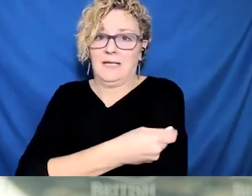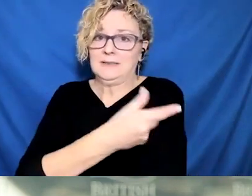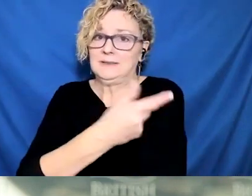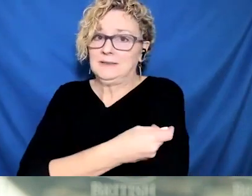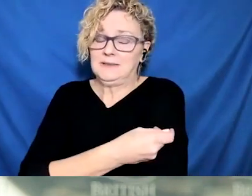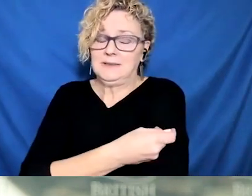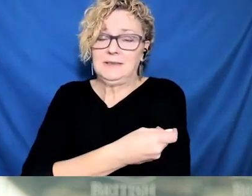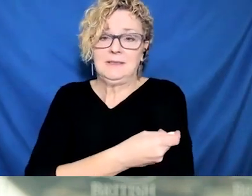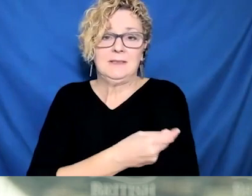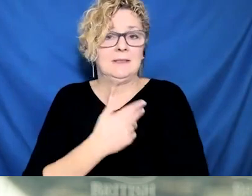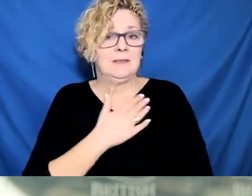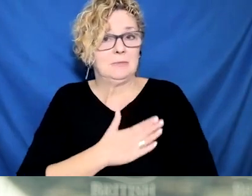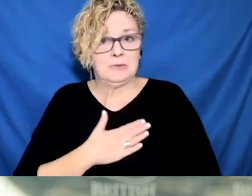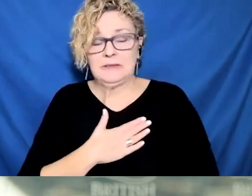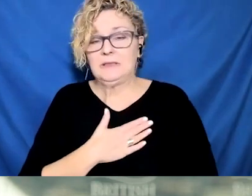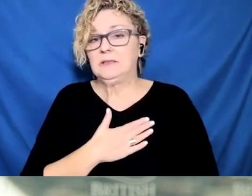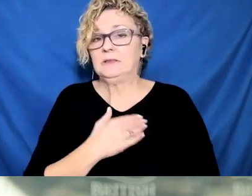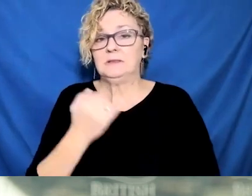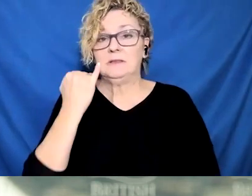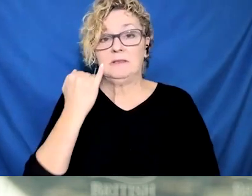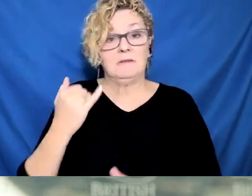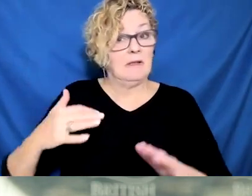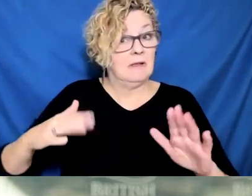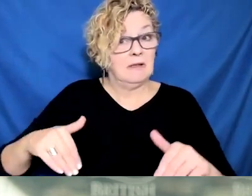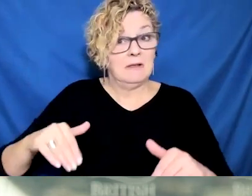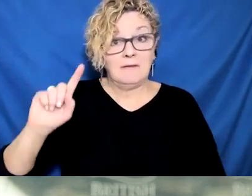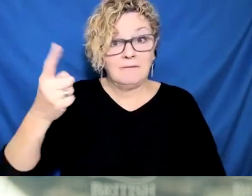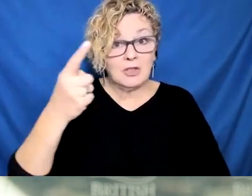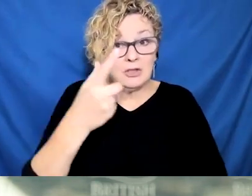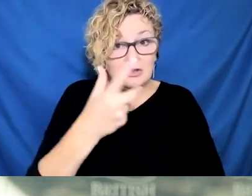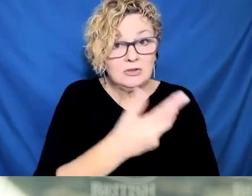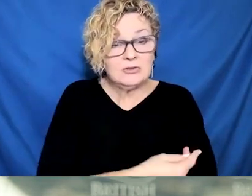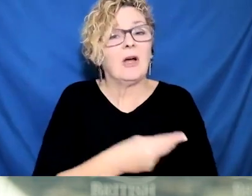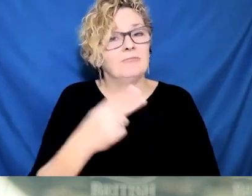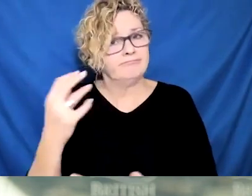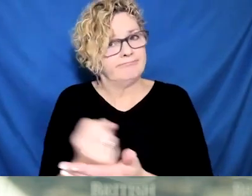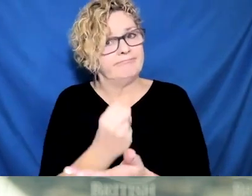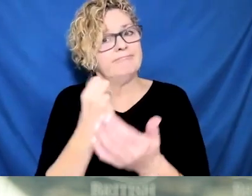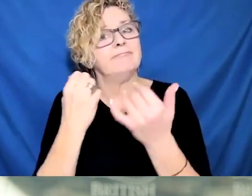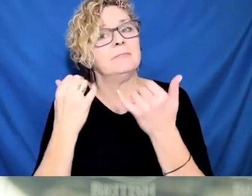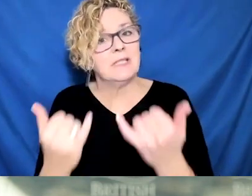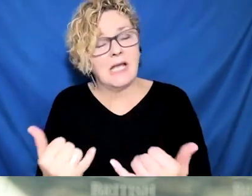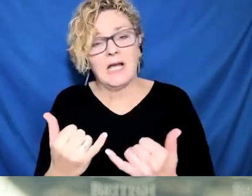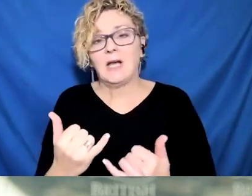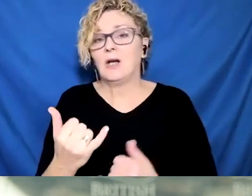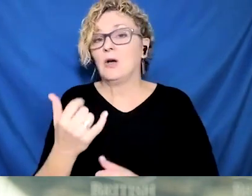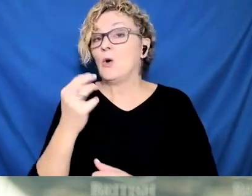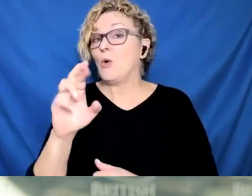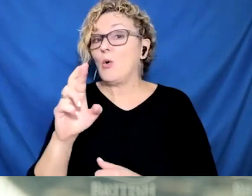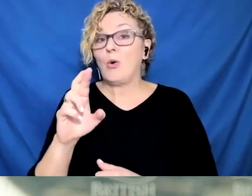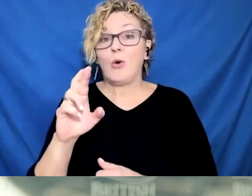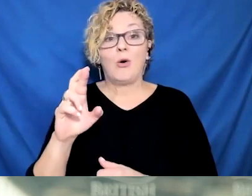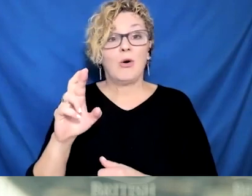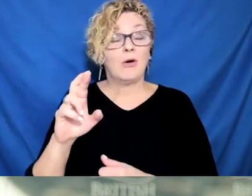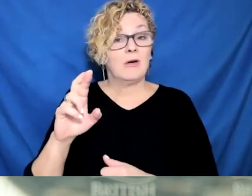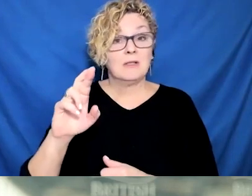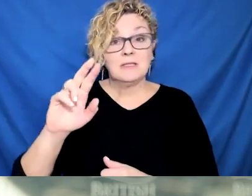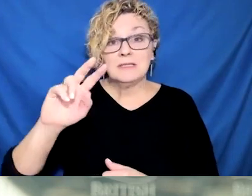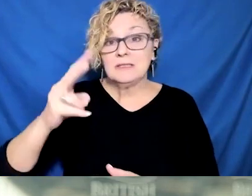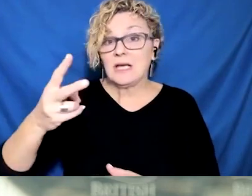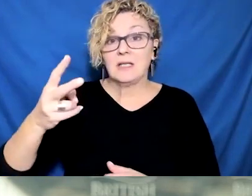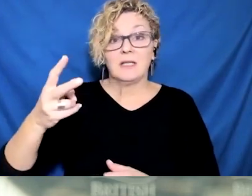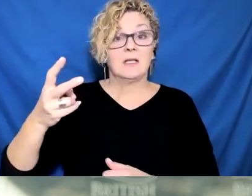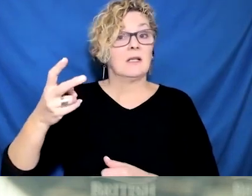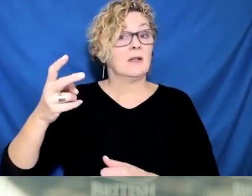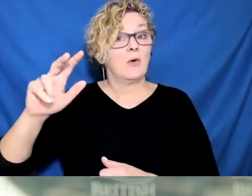safe weekend everyone. We'll see you of course at the briefing in the coming week. And with that, I'm happy to take your questions. Or we are